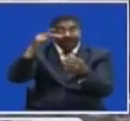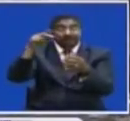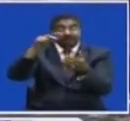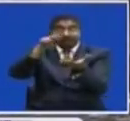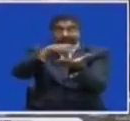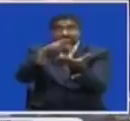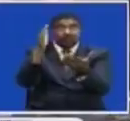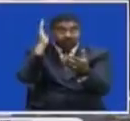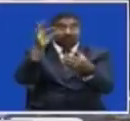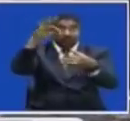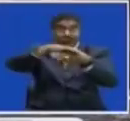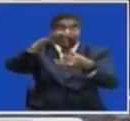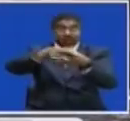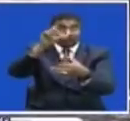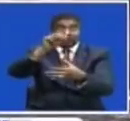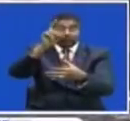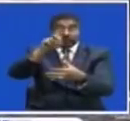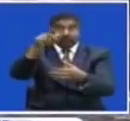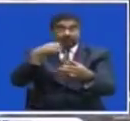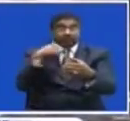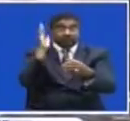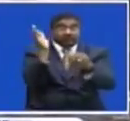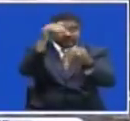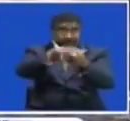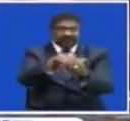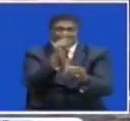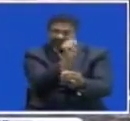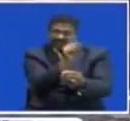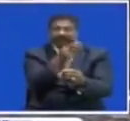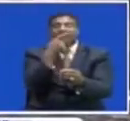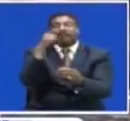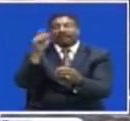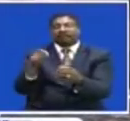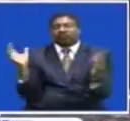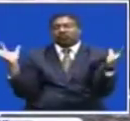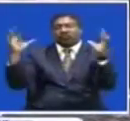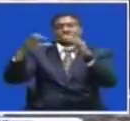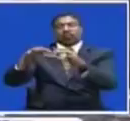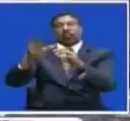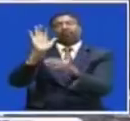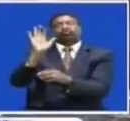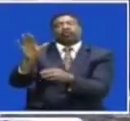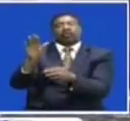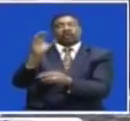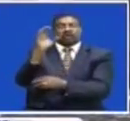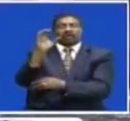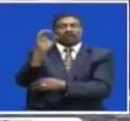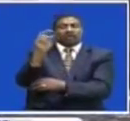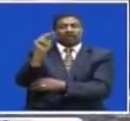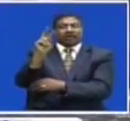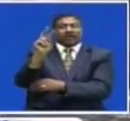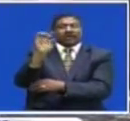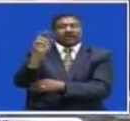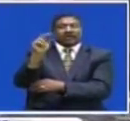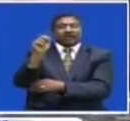participate in the 2021 Presidential and general elections Actually go for conventions That is very necessary